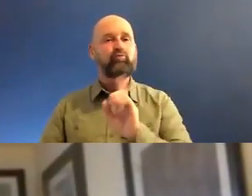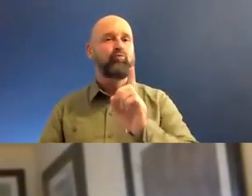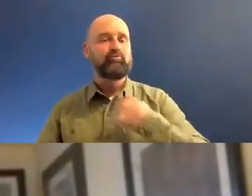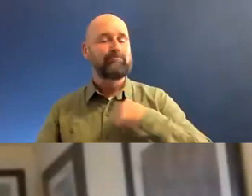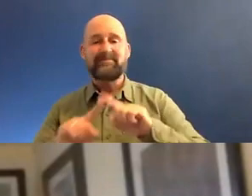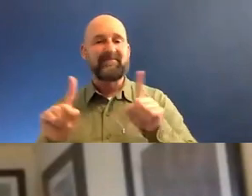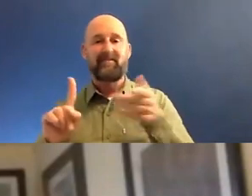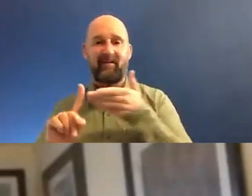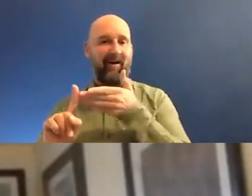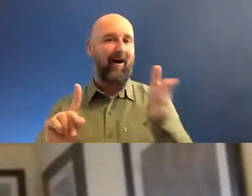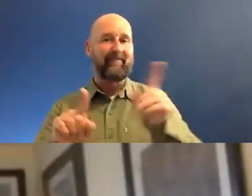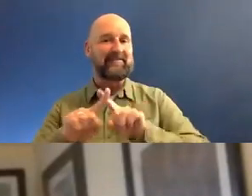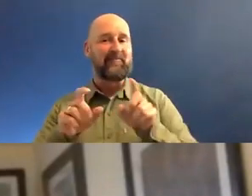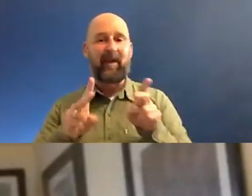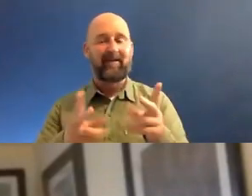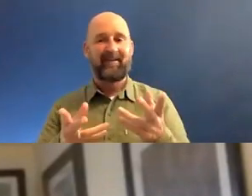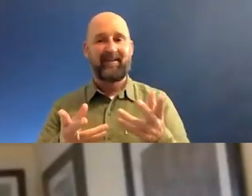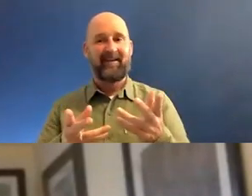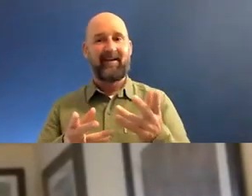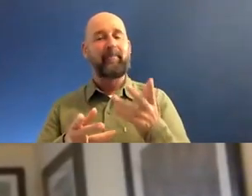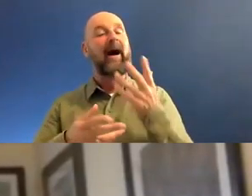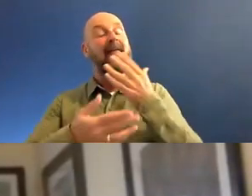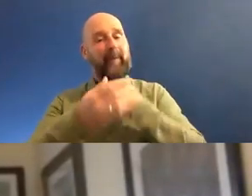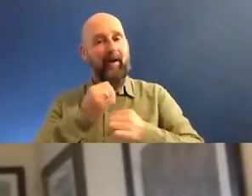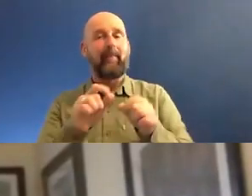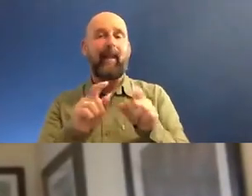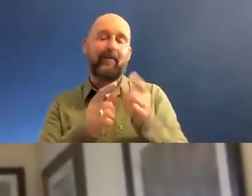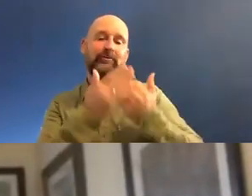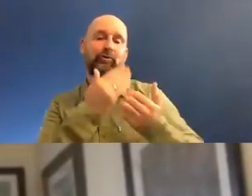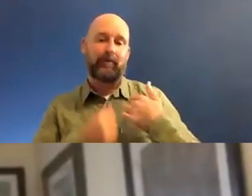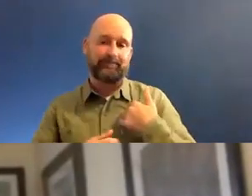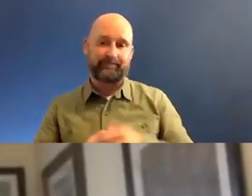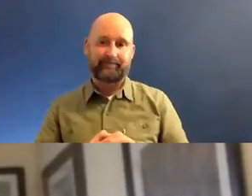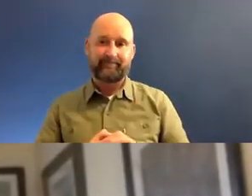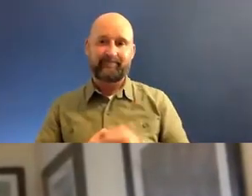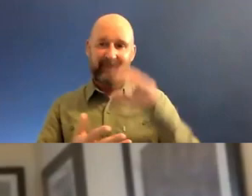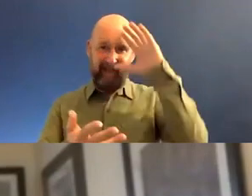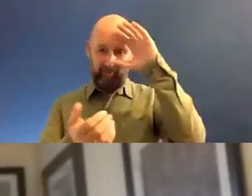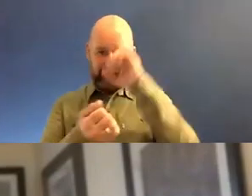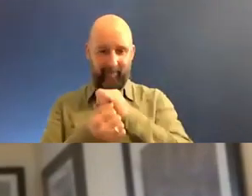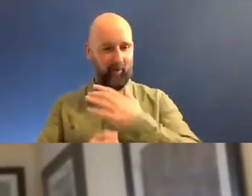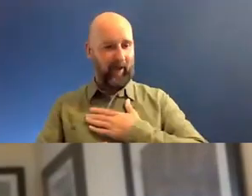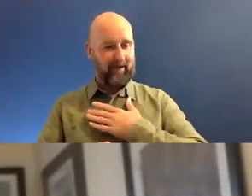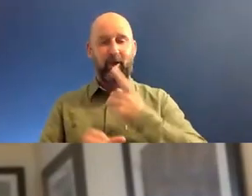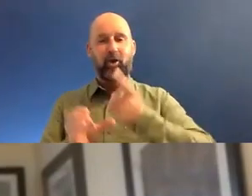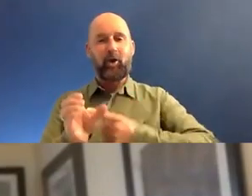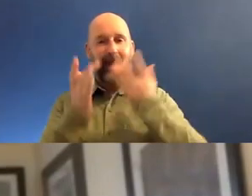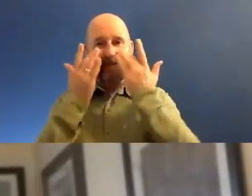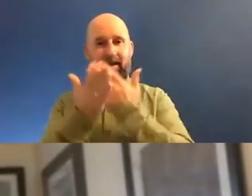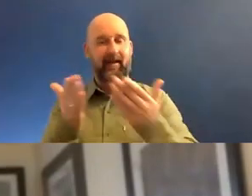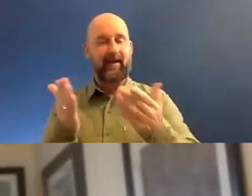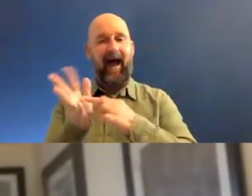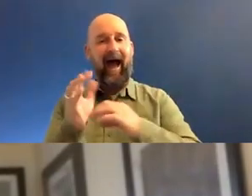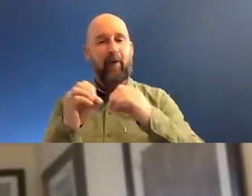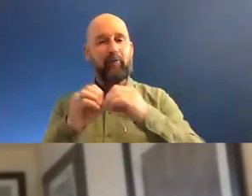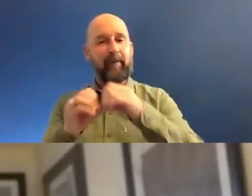get traditional in a way. And I used, you know, I used to hear lots of times in my early exhibitions, Arabs would come and